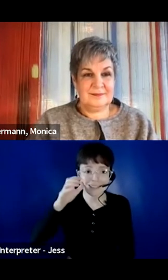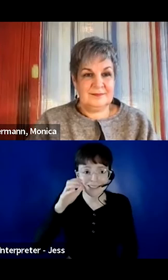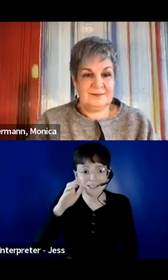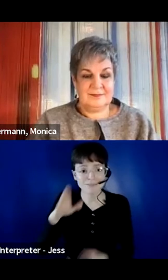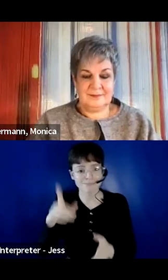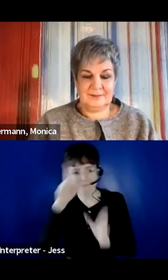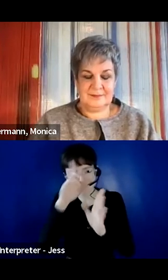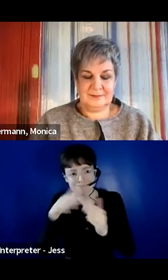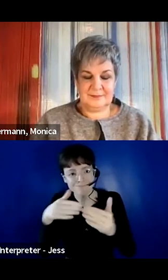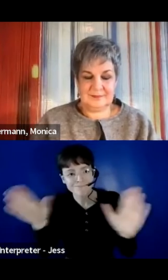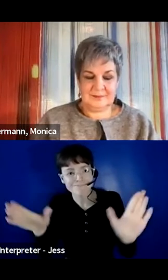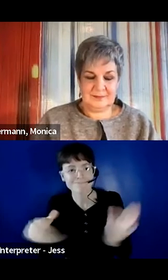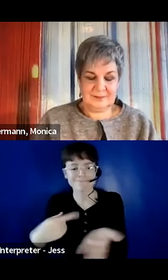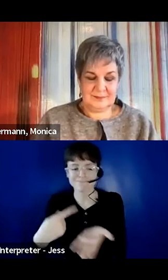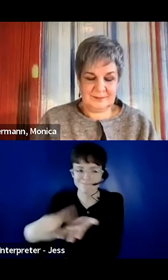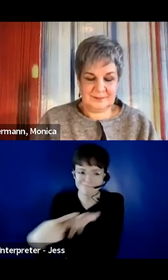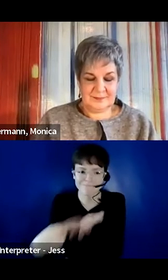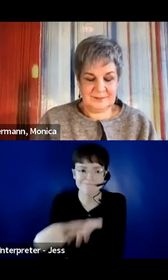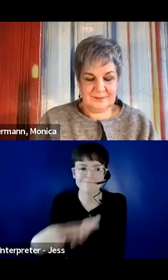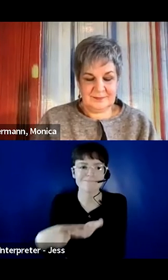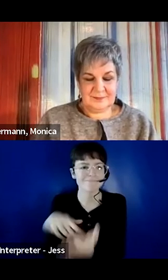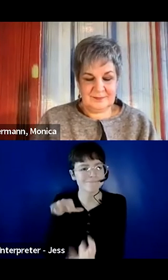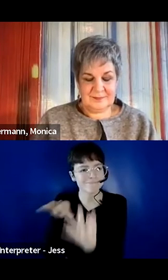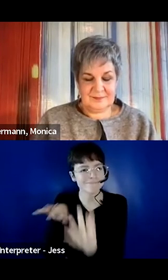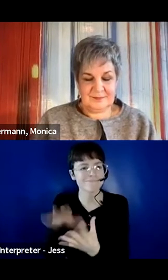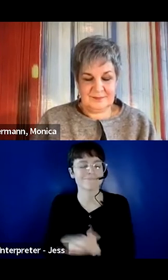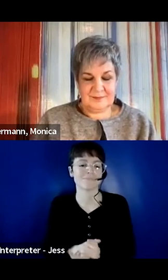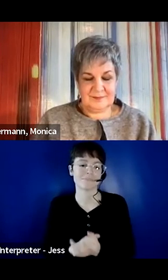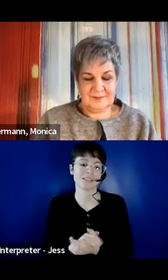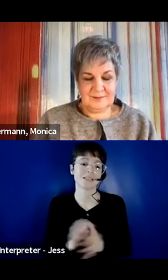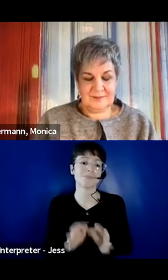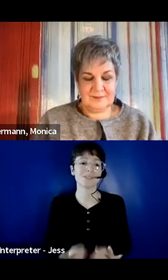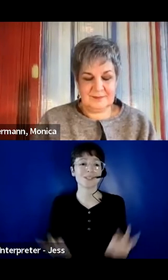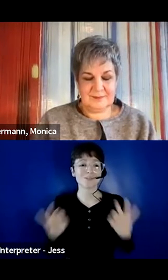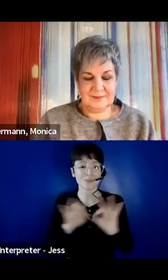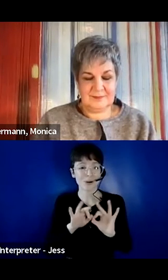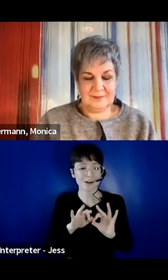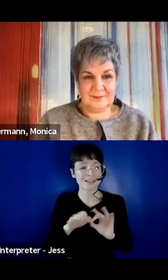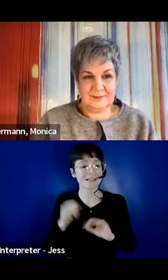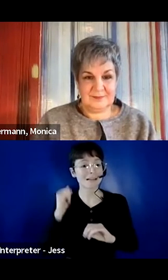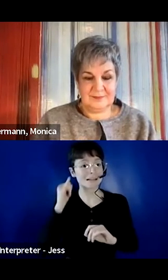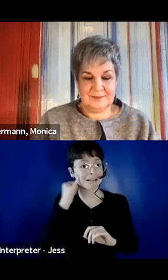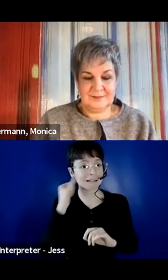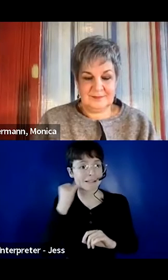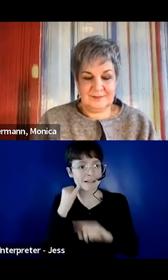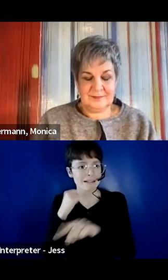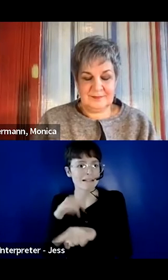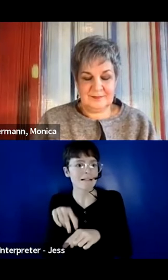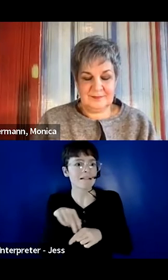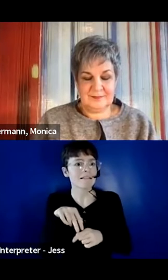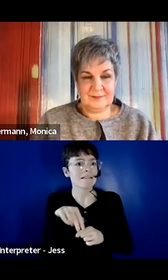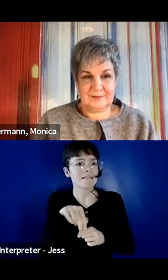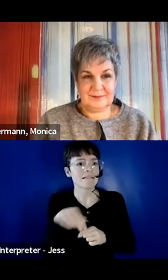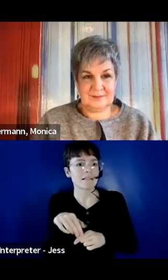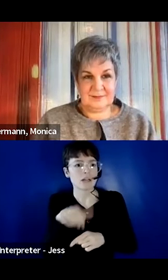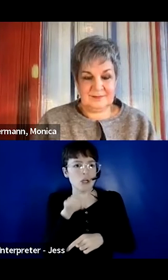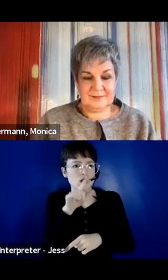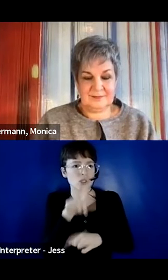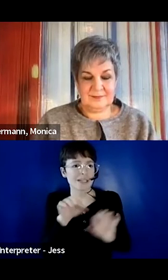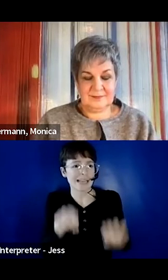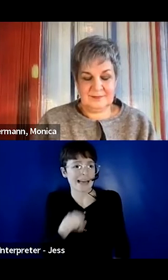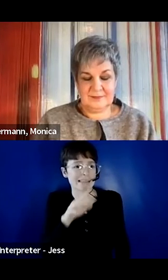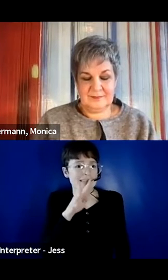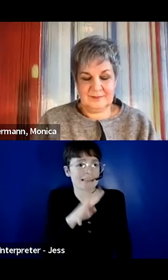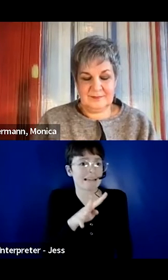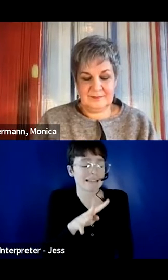knowing that there has to be a safe place to say things that they're unsure about. And I would say the same thing for for business. When you're